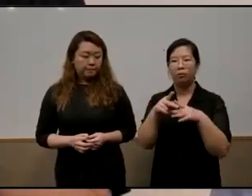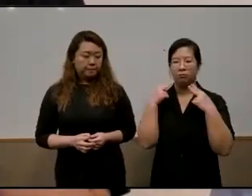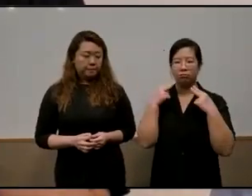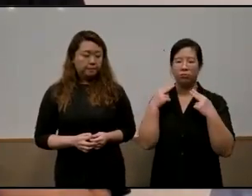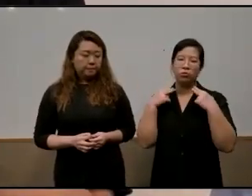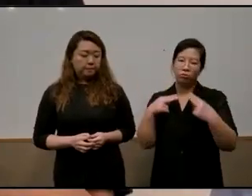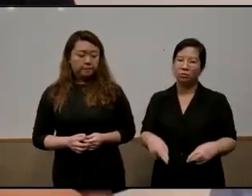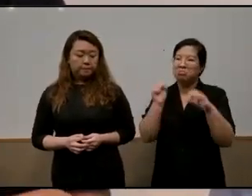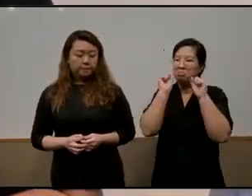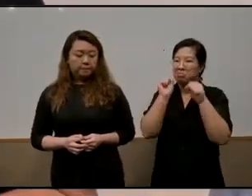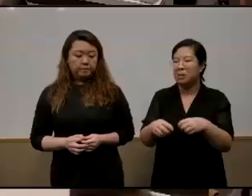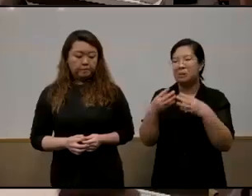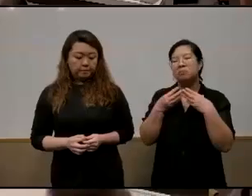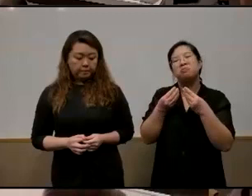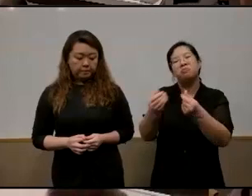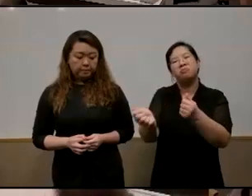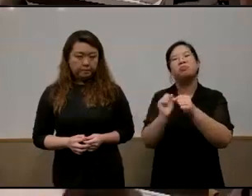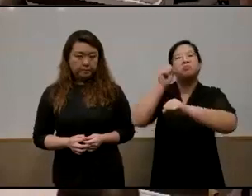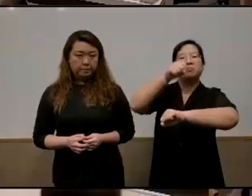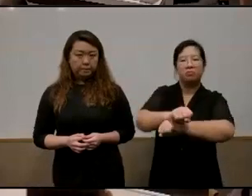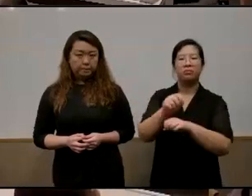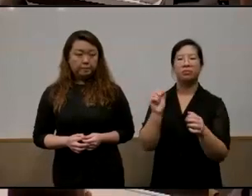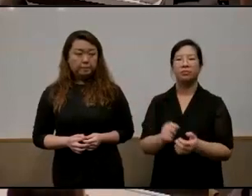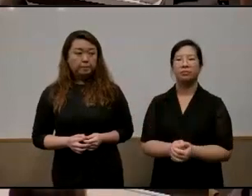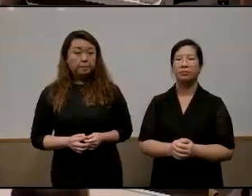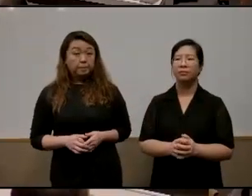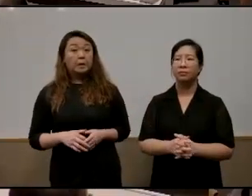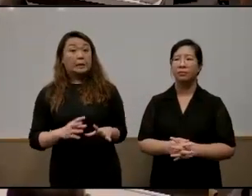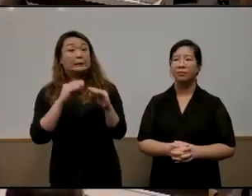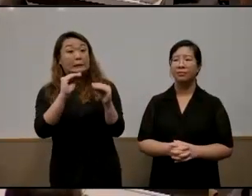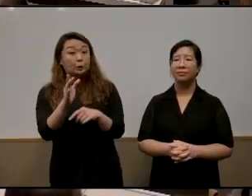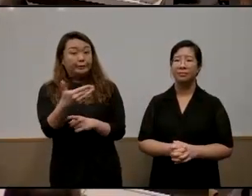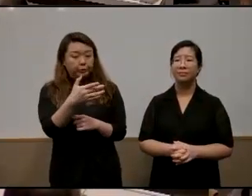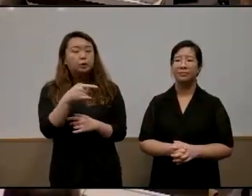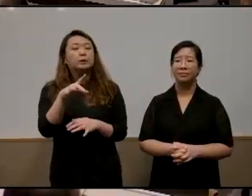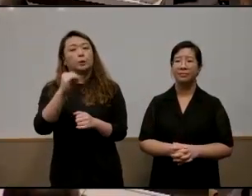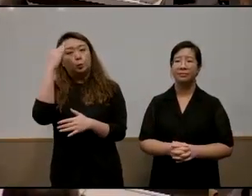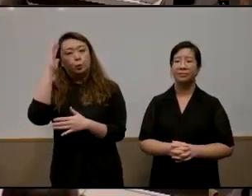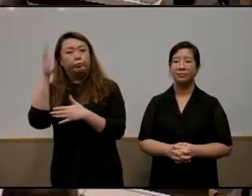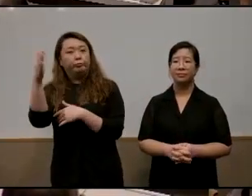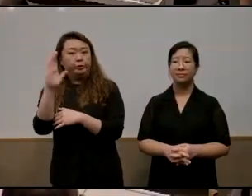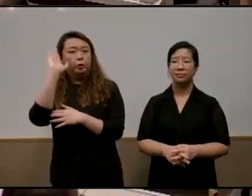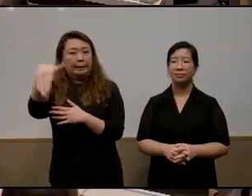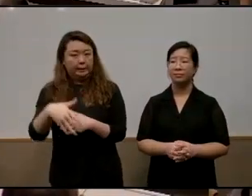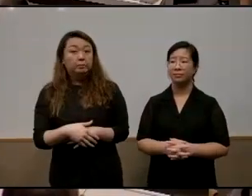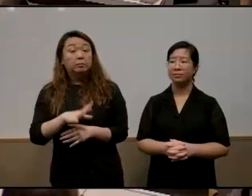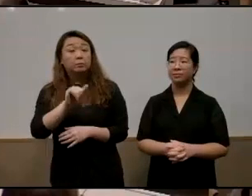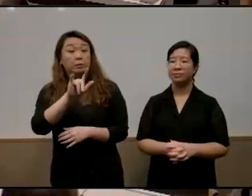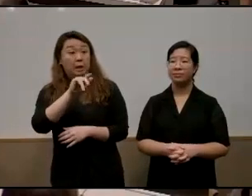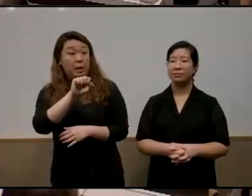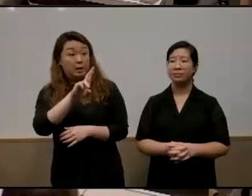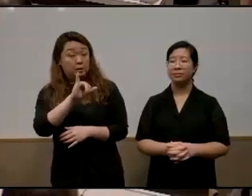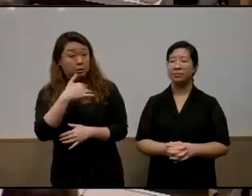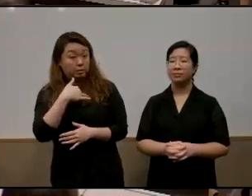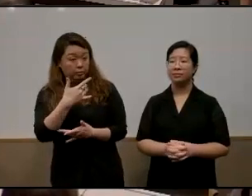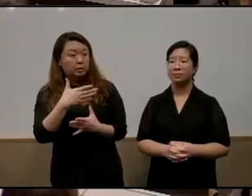acceptable okay do we teach them to fish or give them a fish alistair any perspectives because we have one more question that chung hun's part